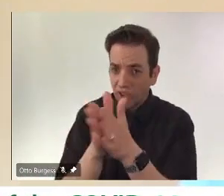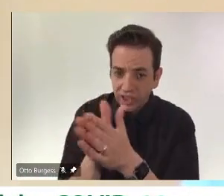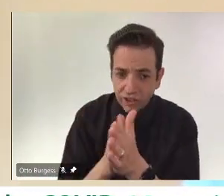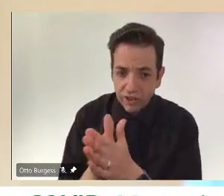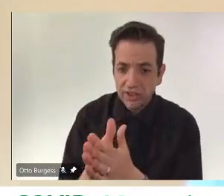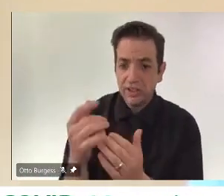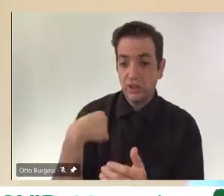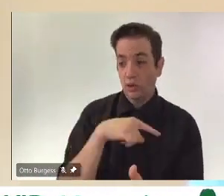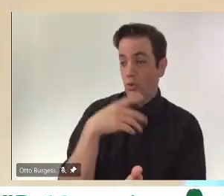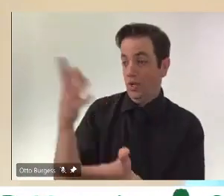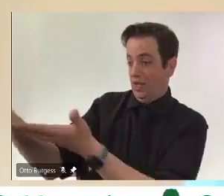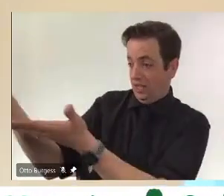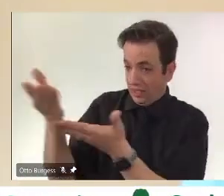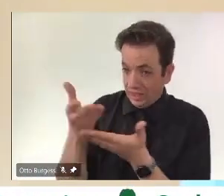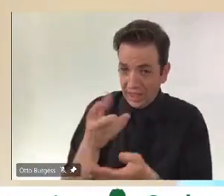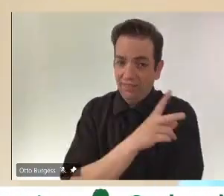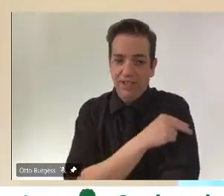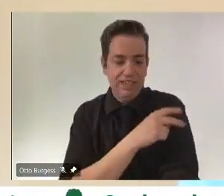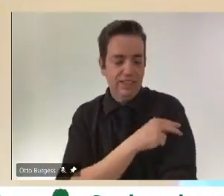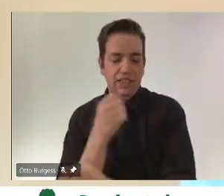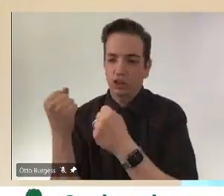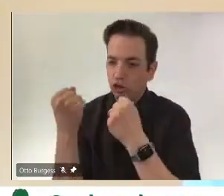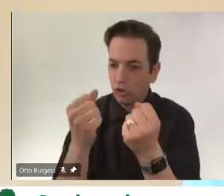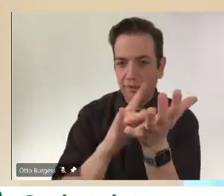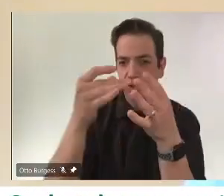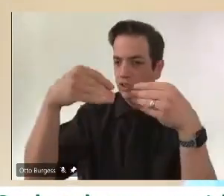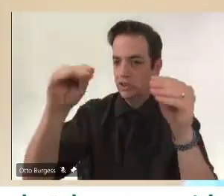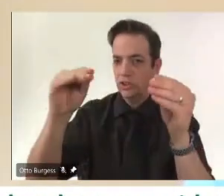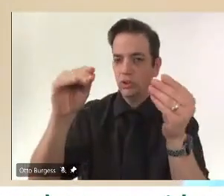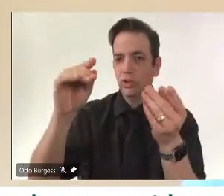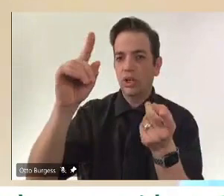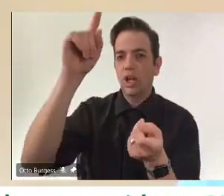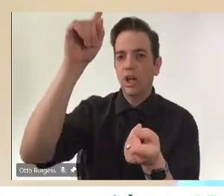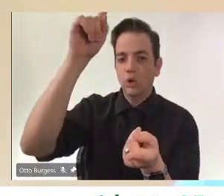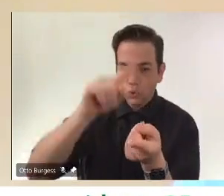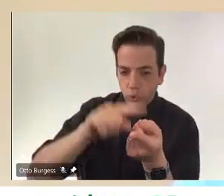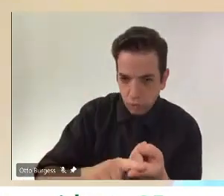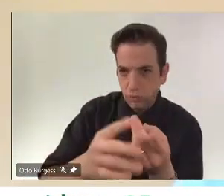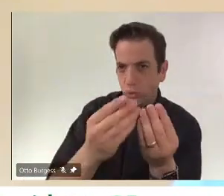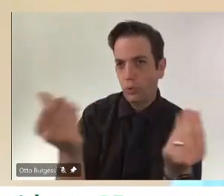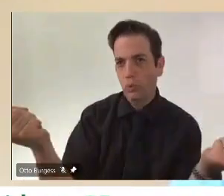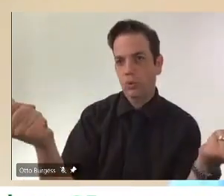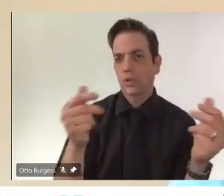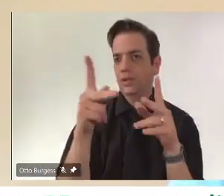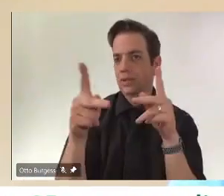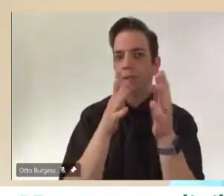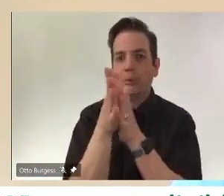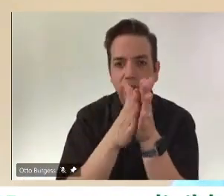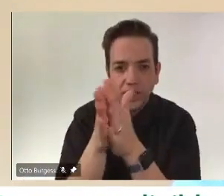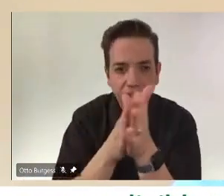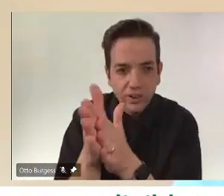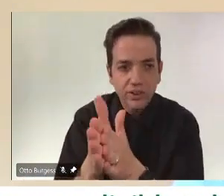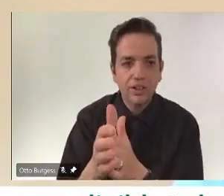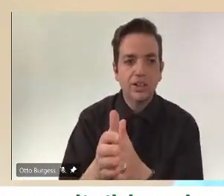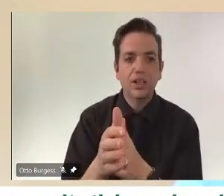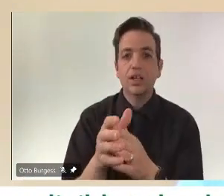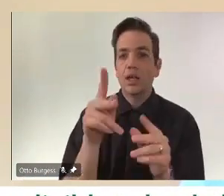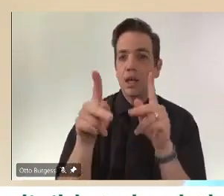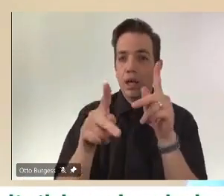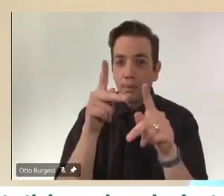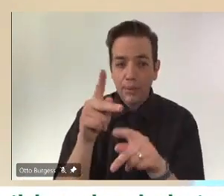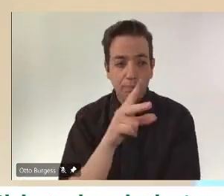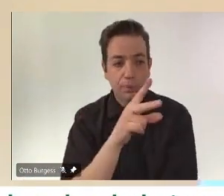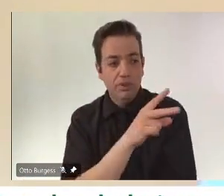or pharmacy, all shows that people are interested. Our number of people vaccinated, 60 and older, 50 and older, 40 and older is